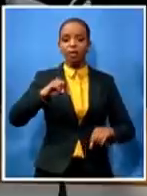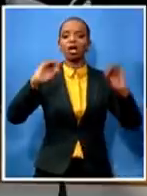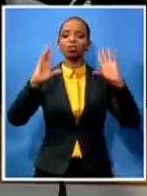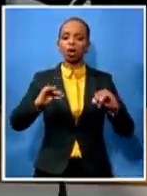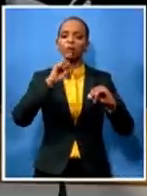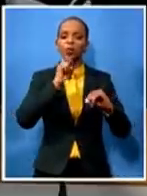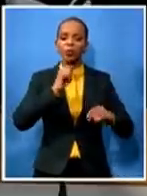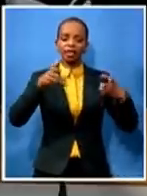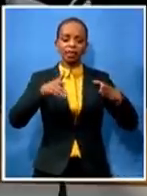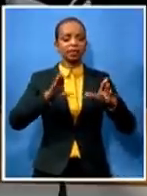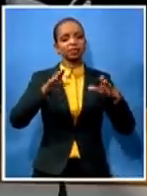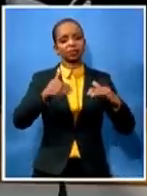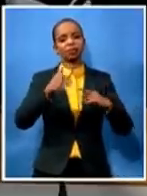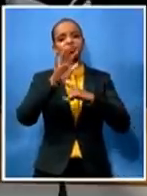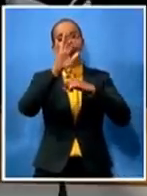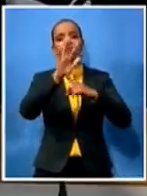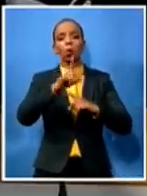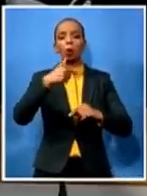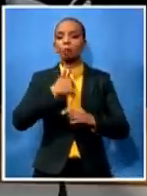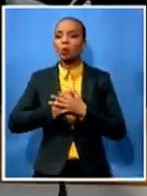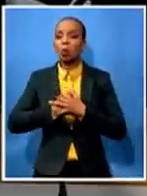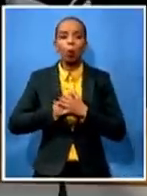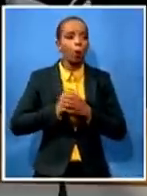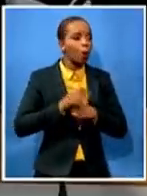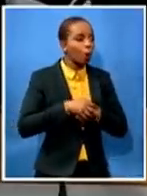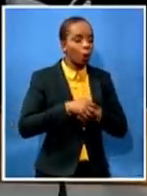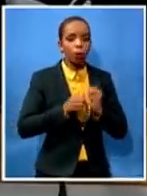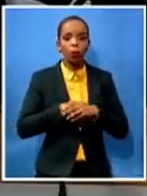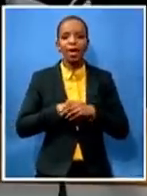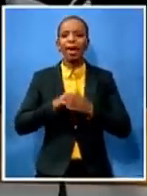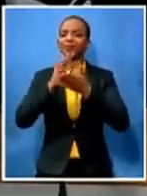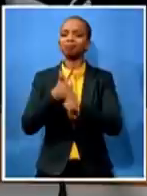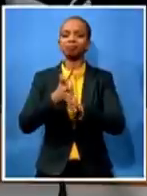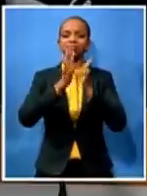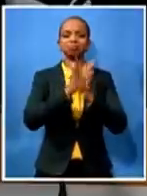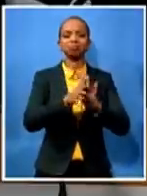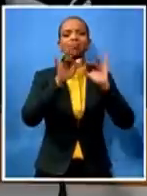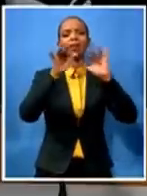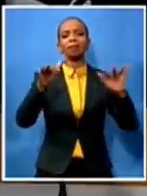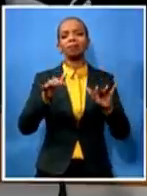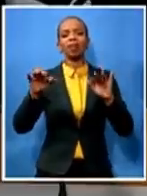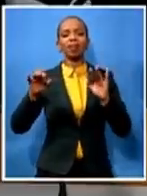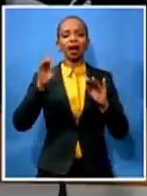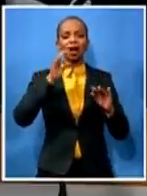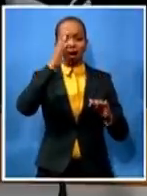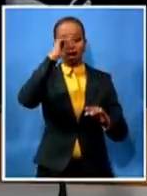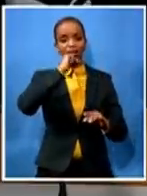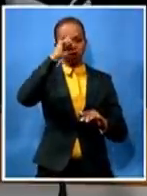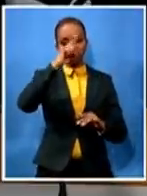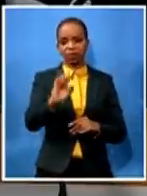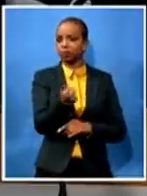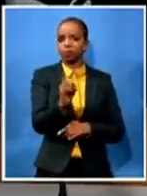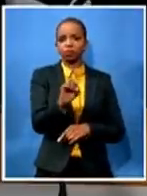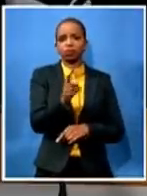and destruction of people's characters for motives better known by him thirdly chair dead man tells no